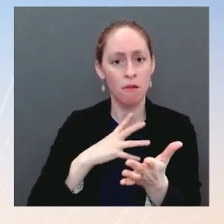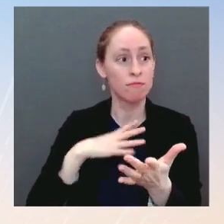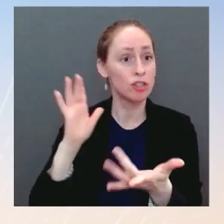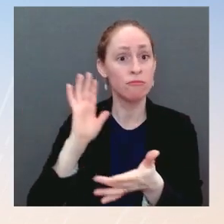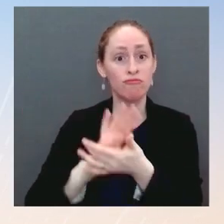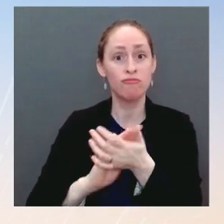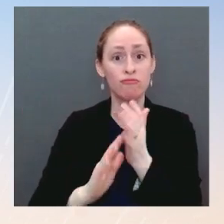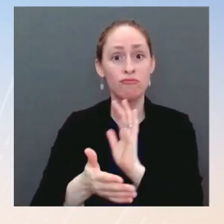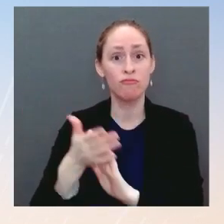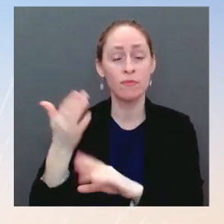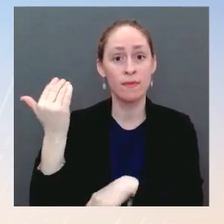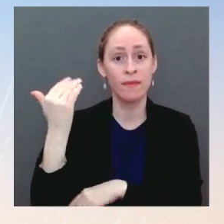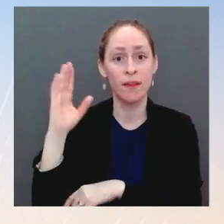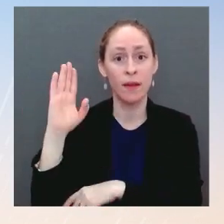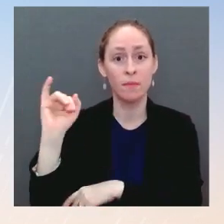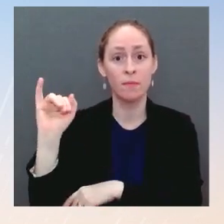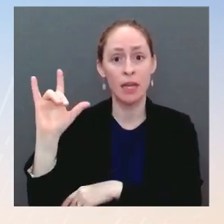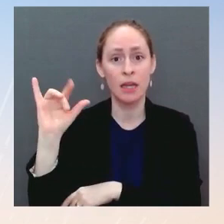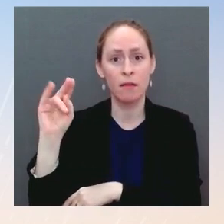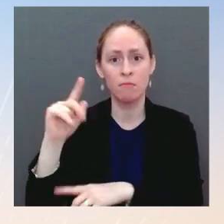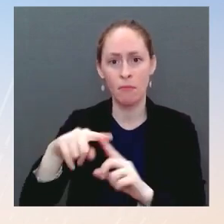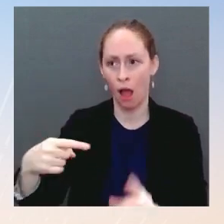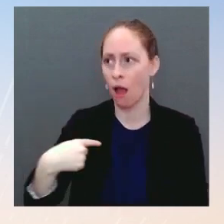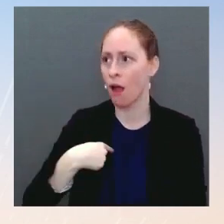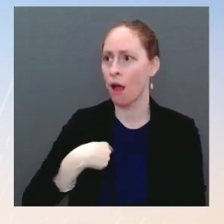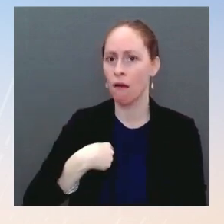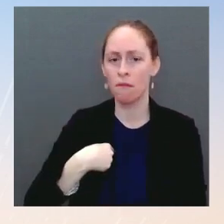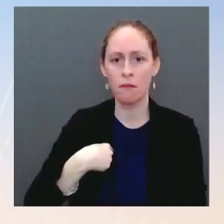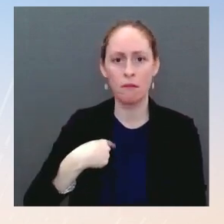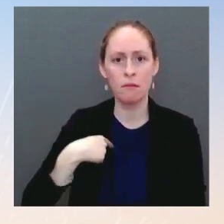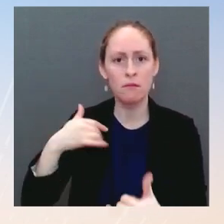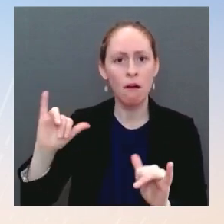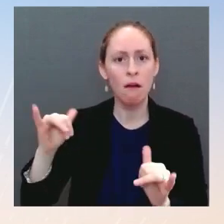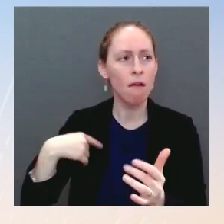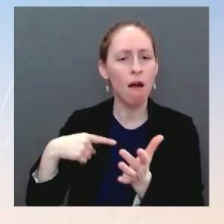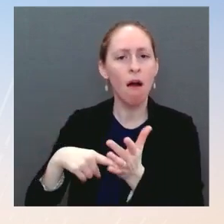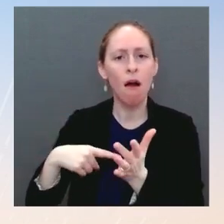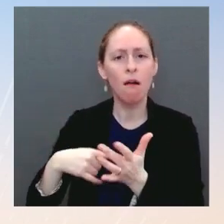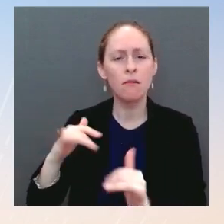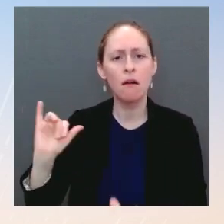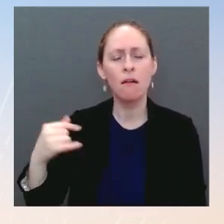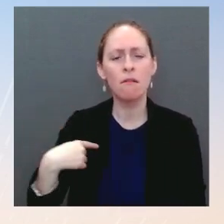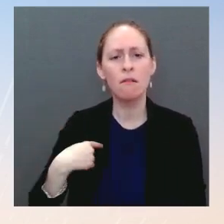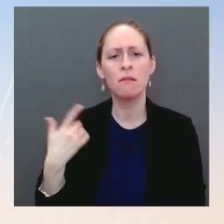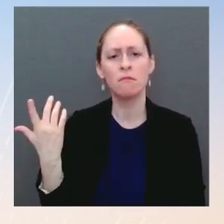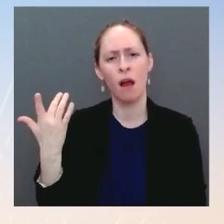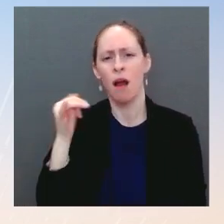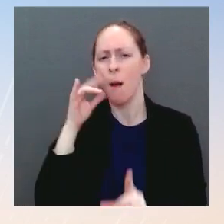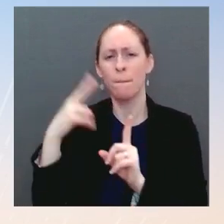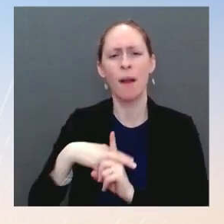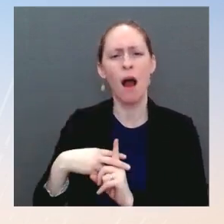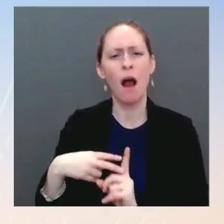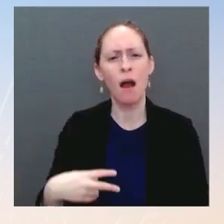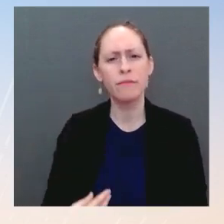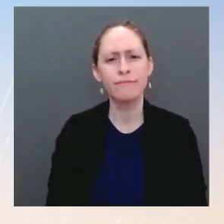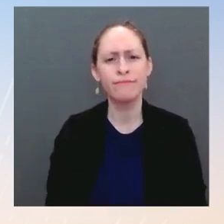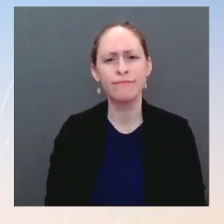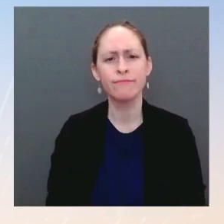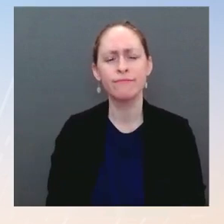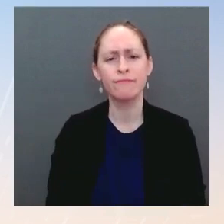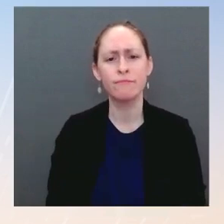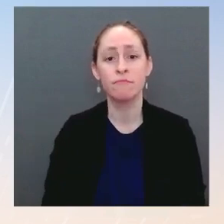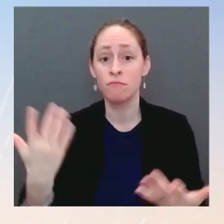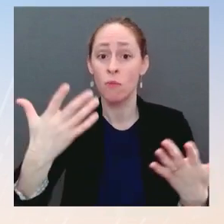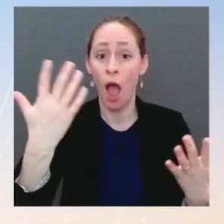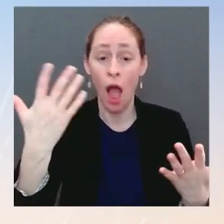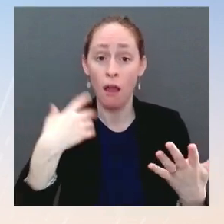borrowers he's canceled for? Ms. I would say if Congress sends us him a bill to cancel $10,000 in student debt, he'd be happy to sign that into law. Go ahead. The I